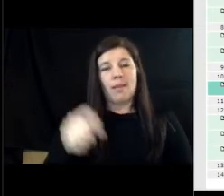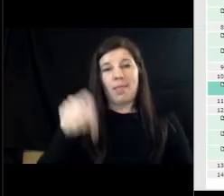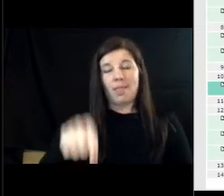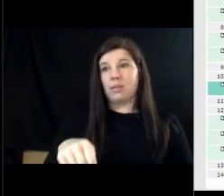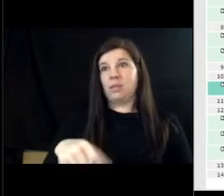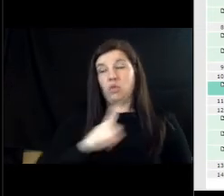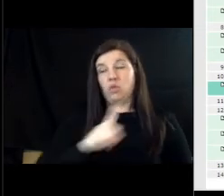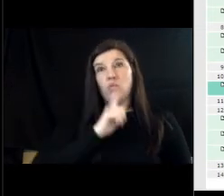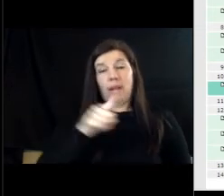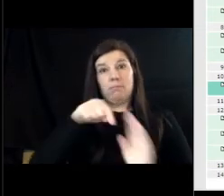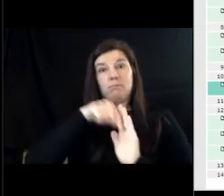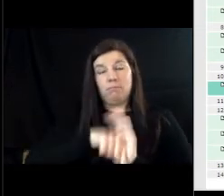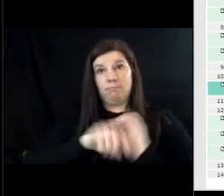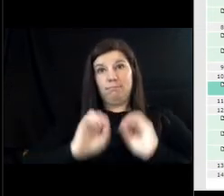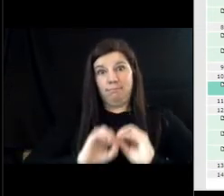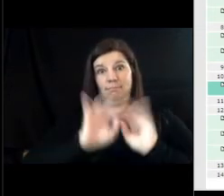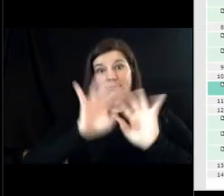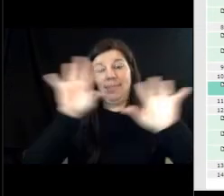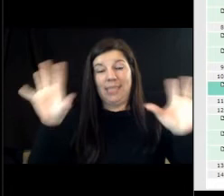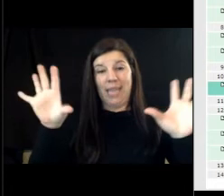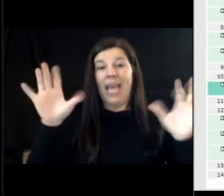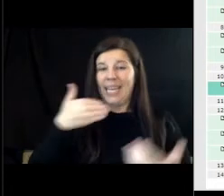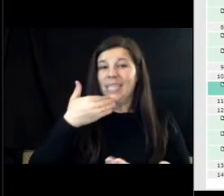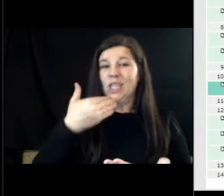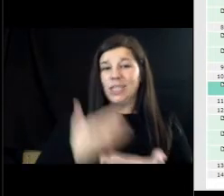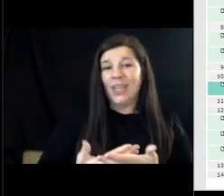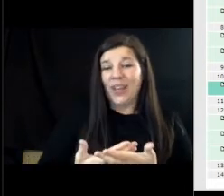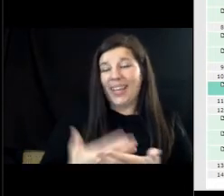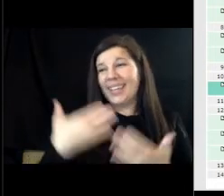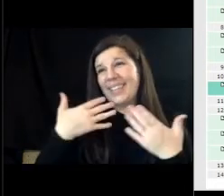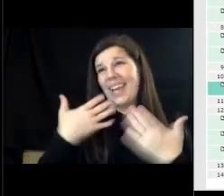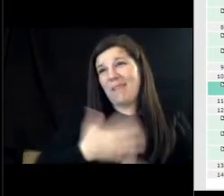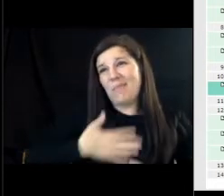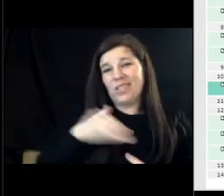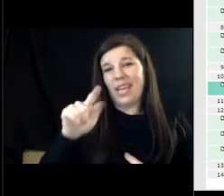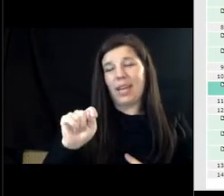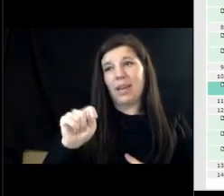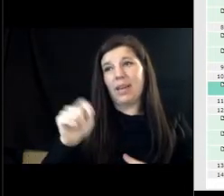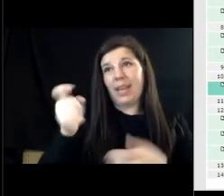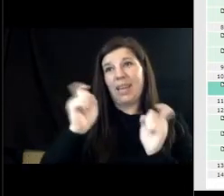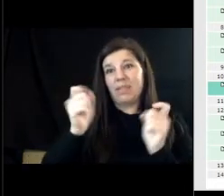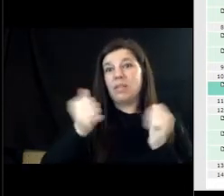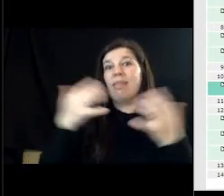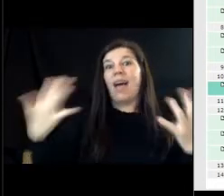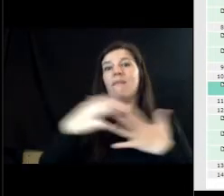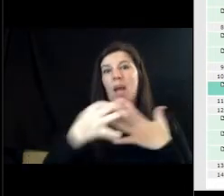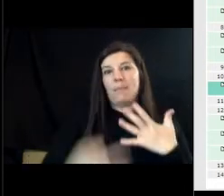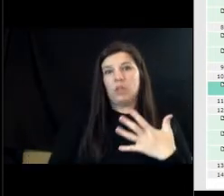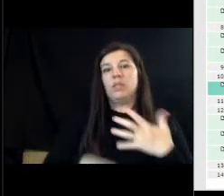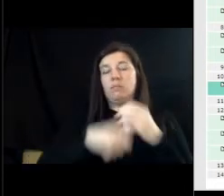for me this is a good problem so i i appreciate it it gives us some wiggle room and options as you mentioned